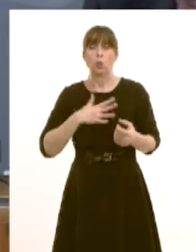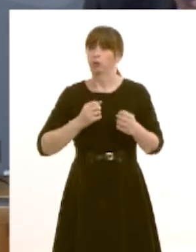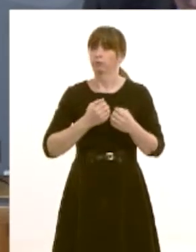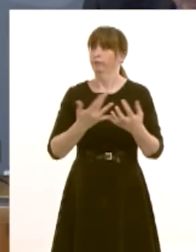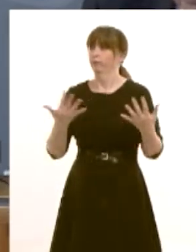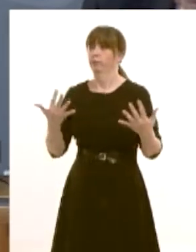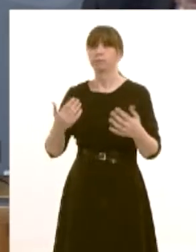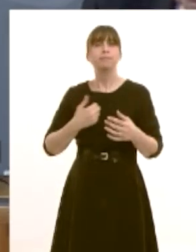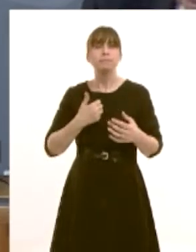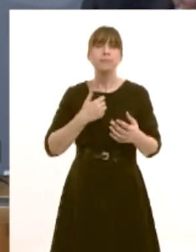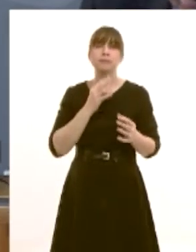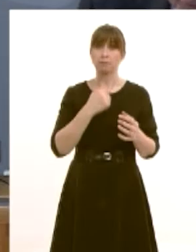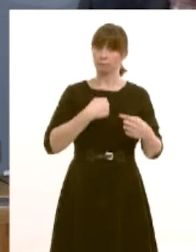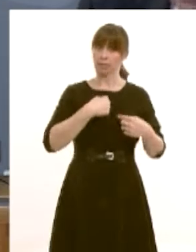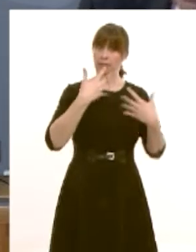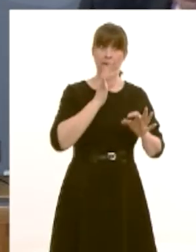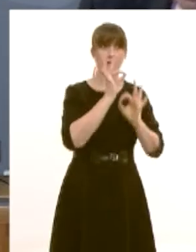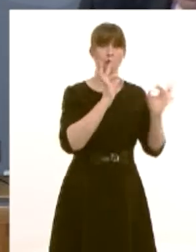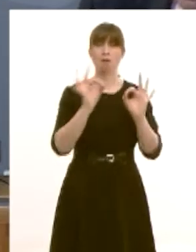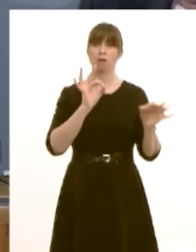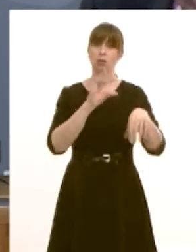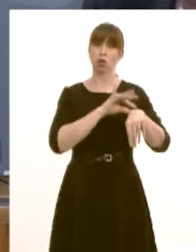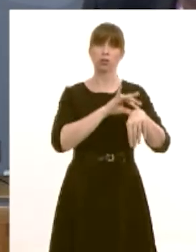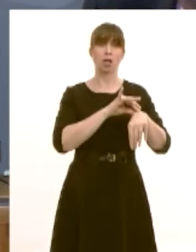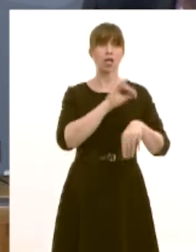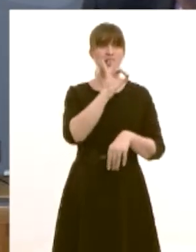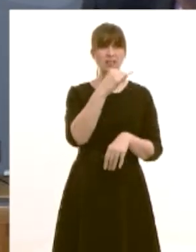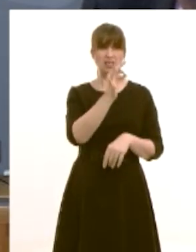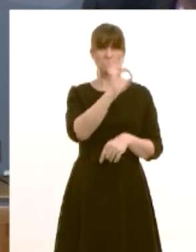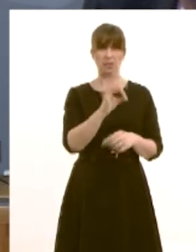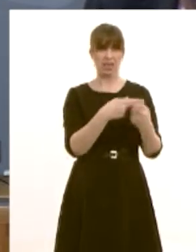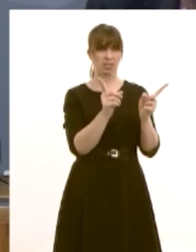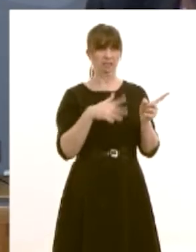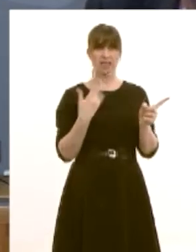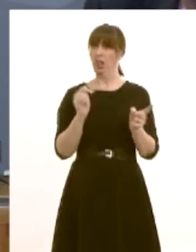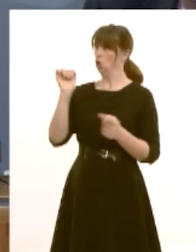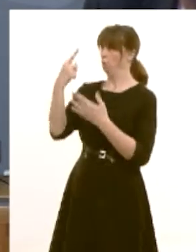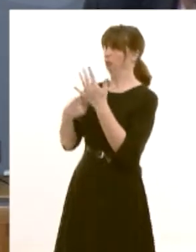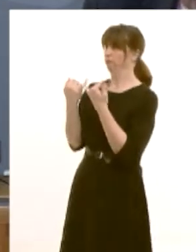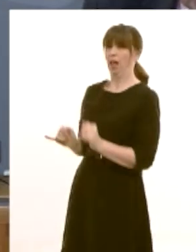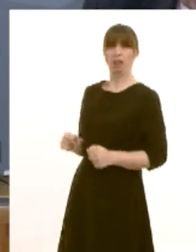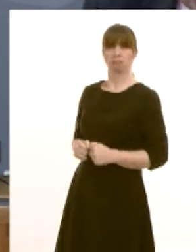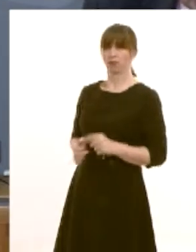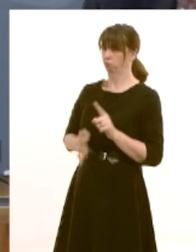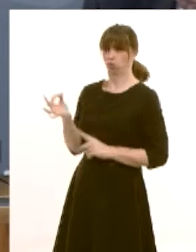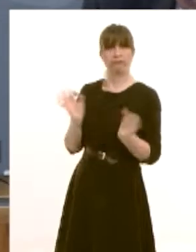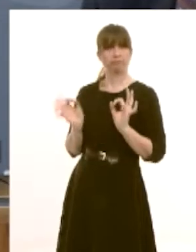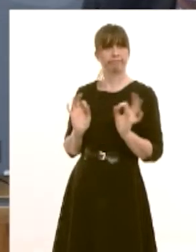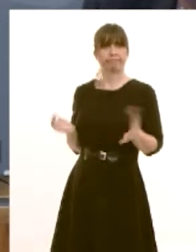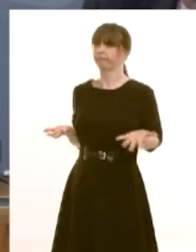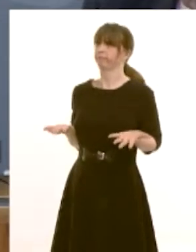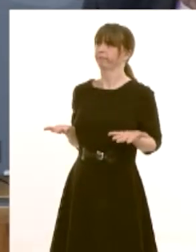of a survey that i've carried out amongst gps say 77 percent of them say that your policy has failed to improve uh